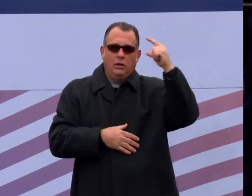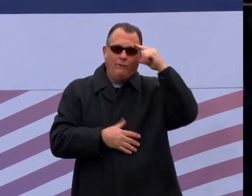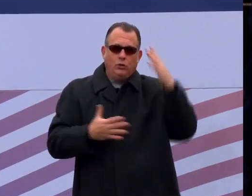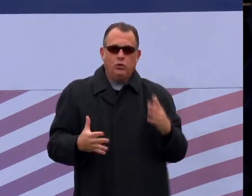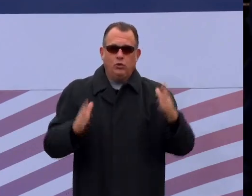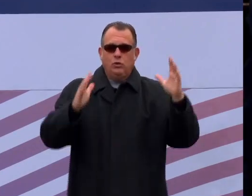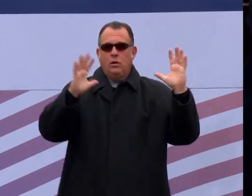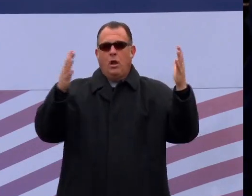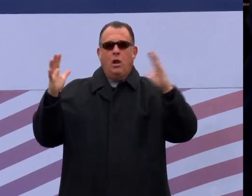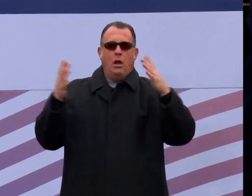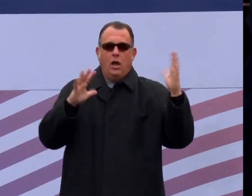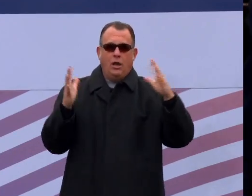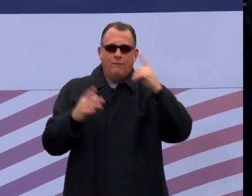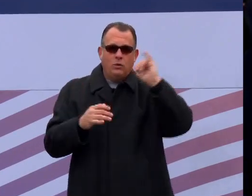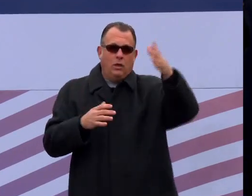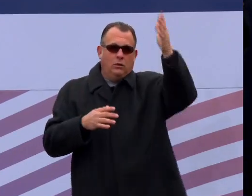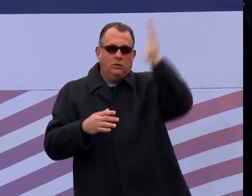grateful.